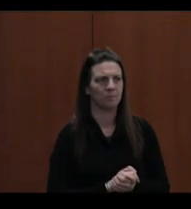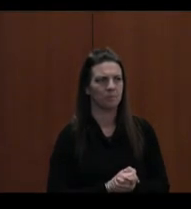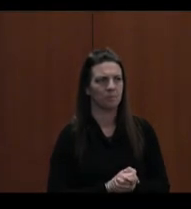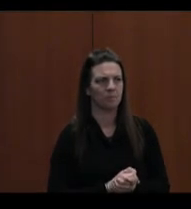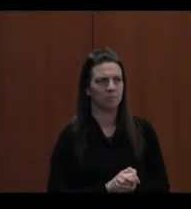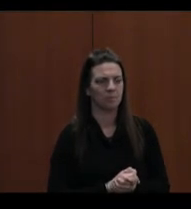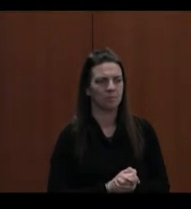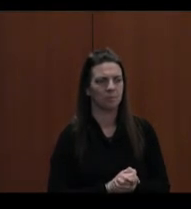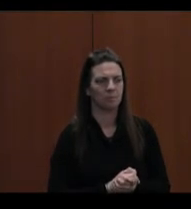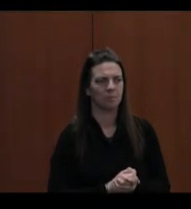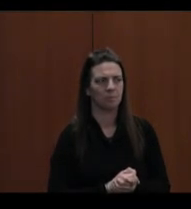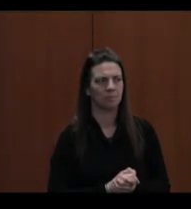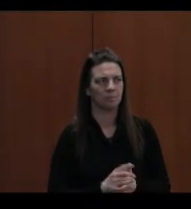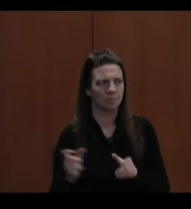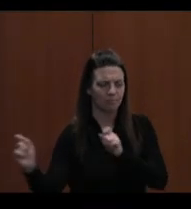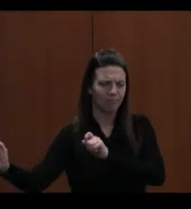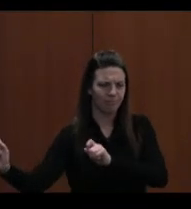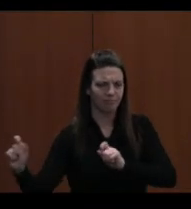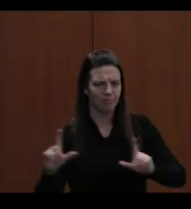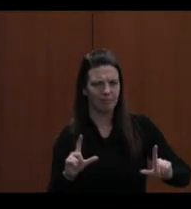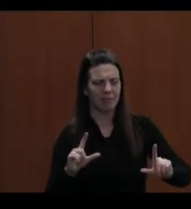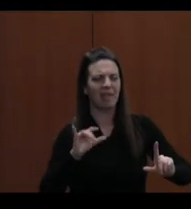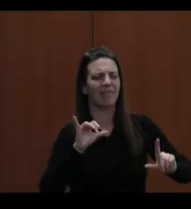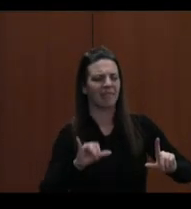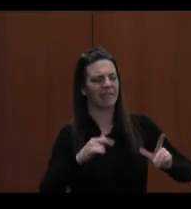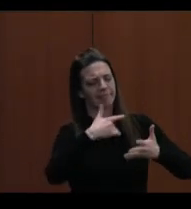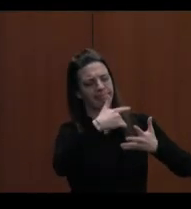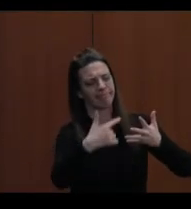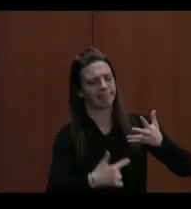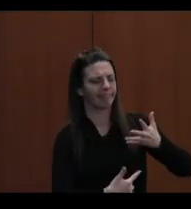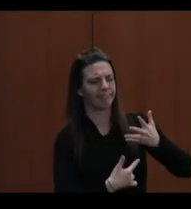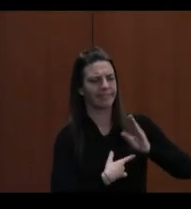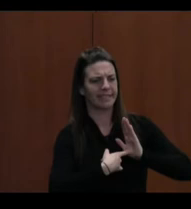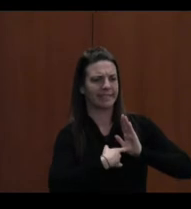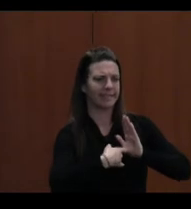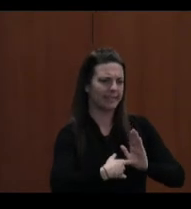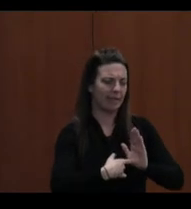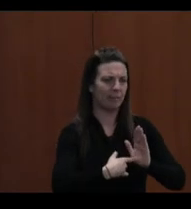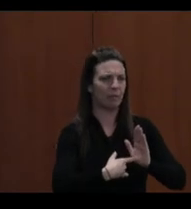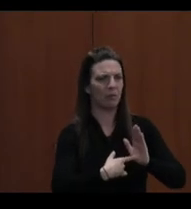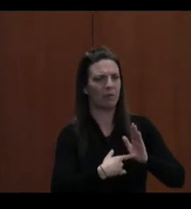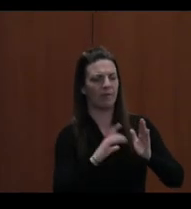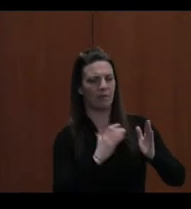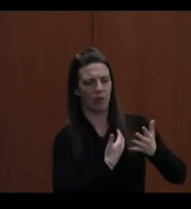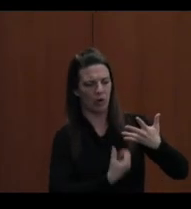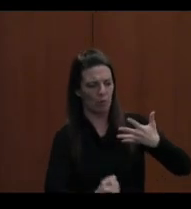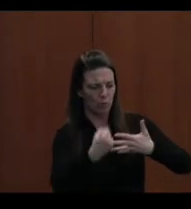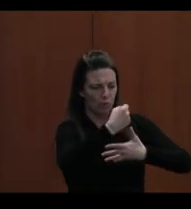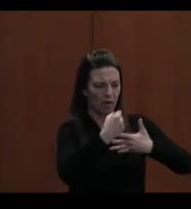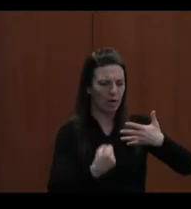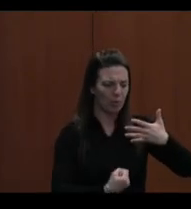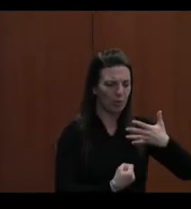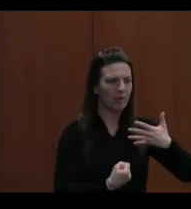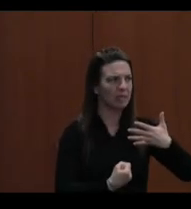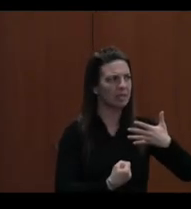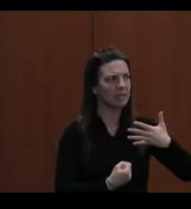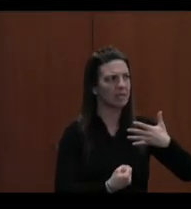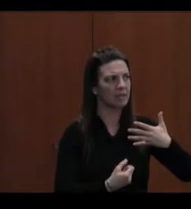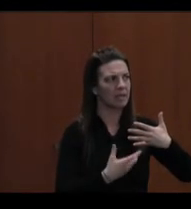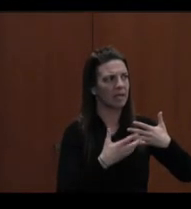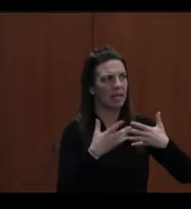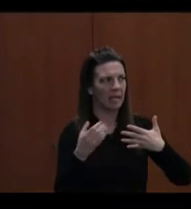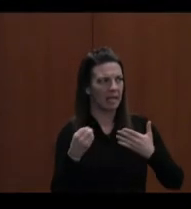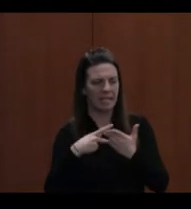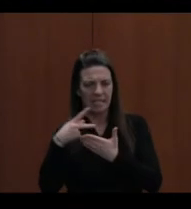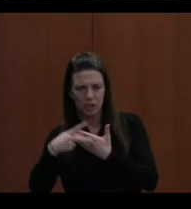My last slide is just an example of some of the priorities and initiatives that will be happening this year, next year and the following year. just to go through some of